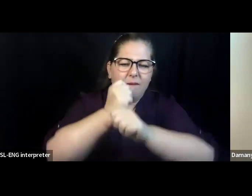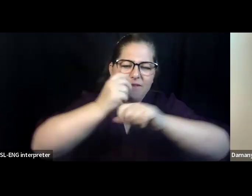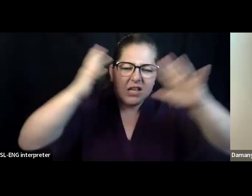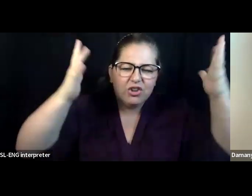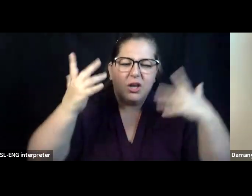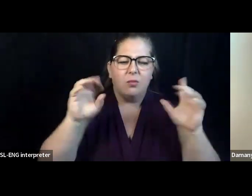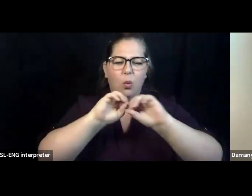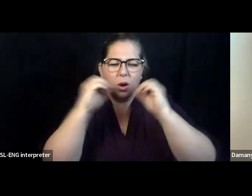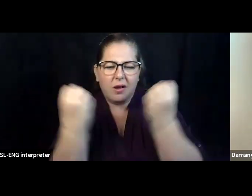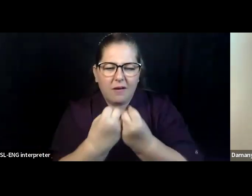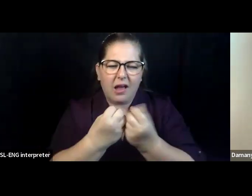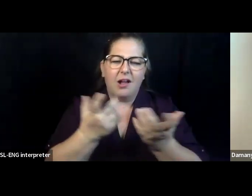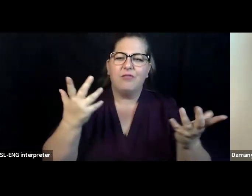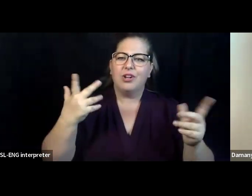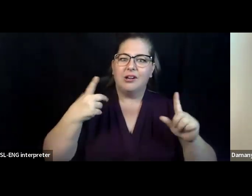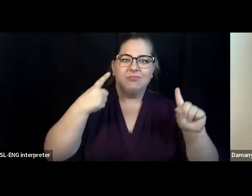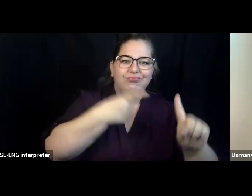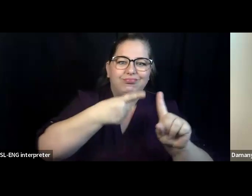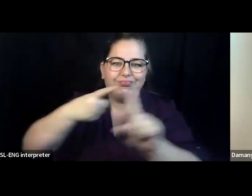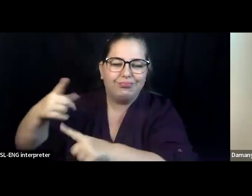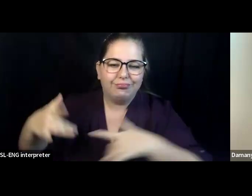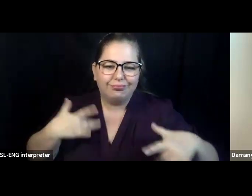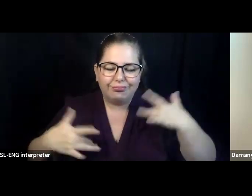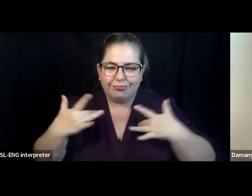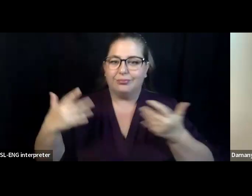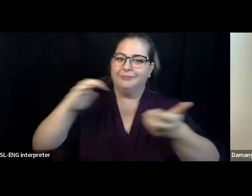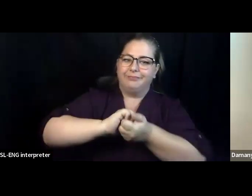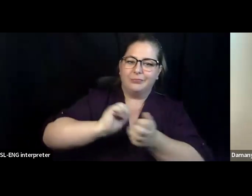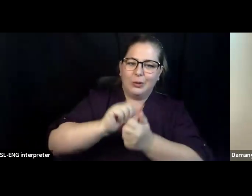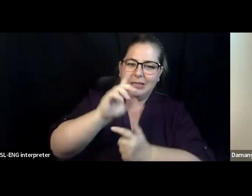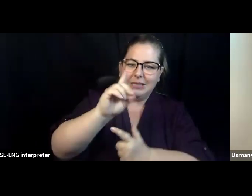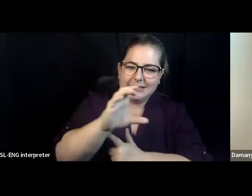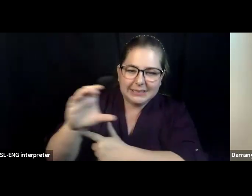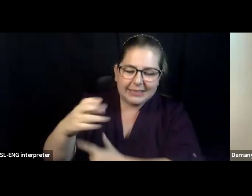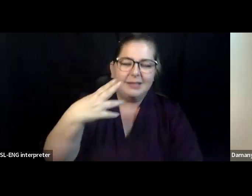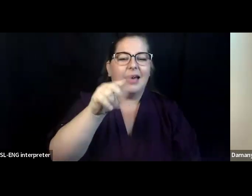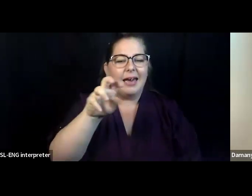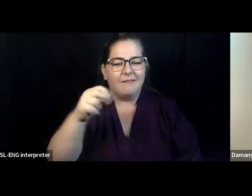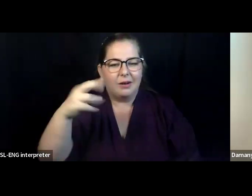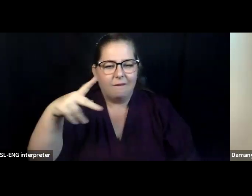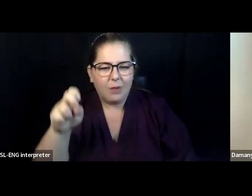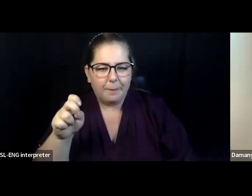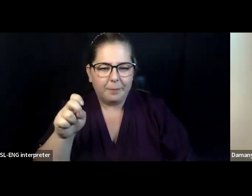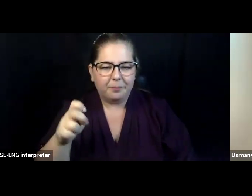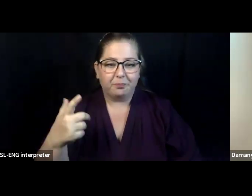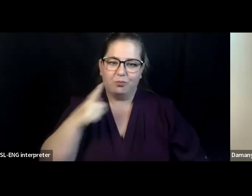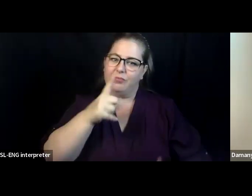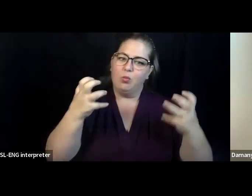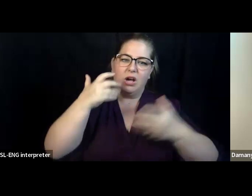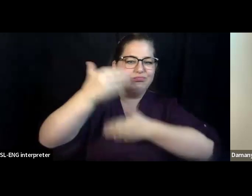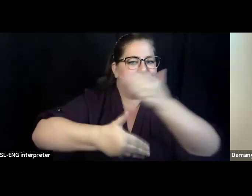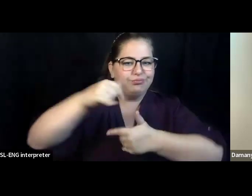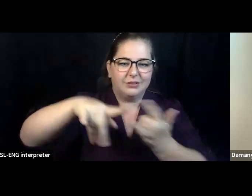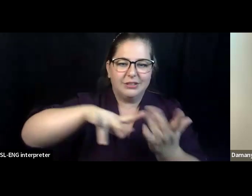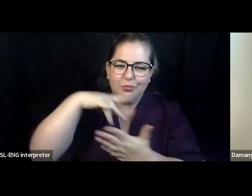began to set up this cultural center. So the vision to experience a world in which all individuals,